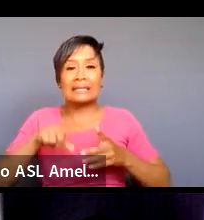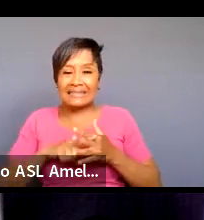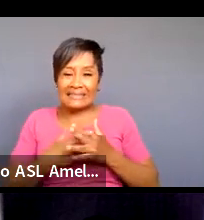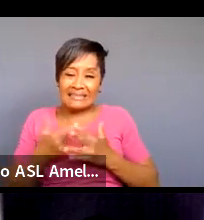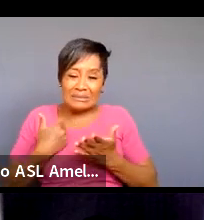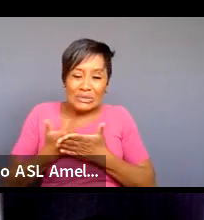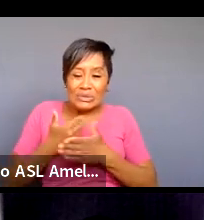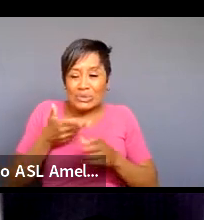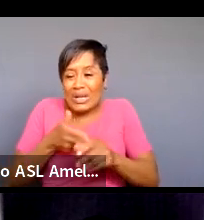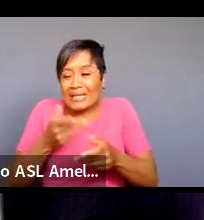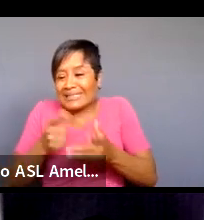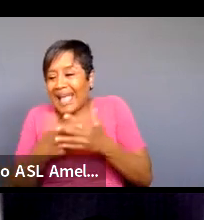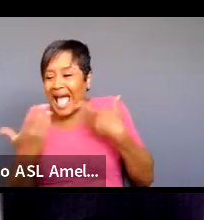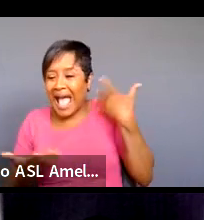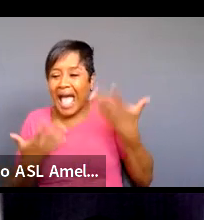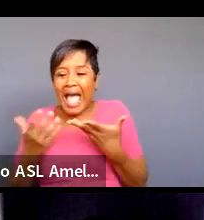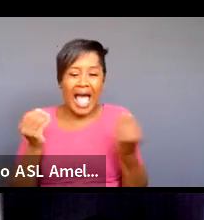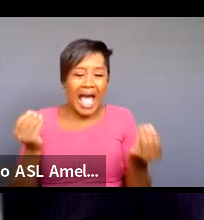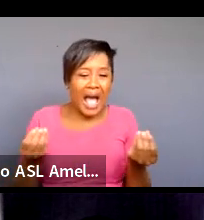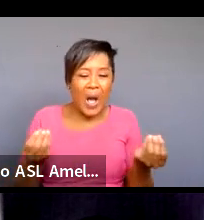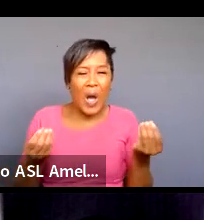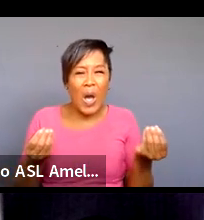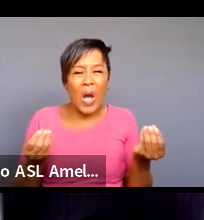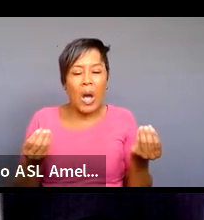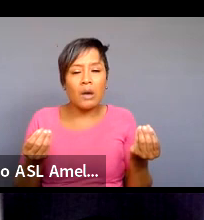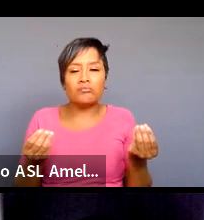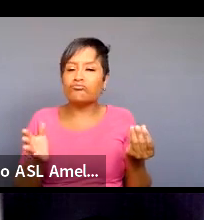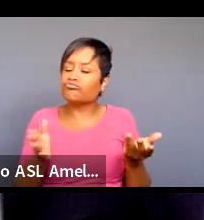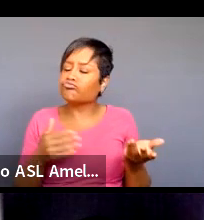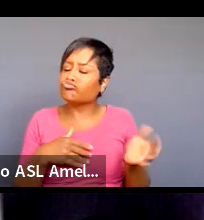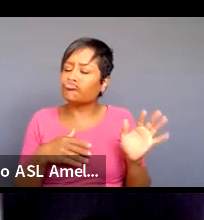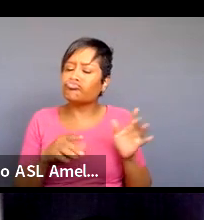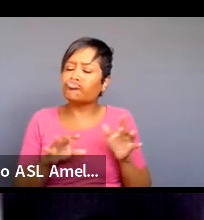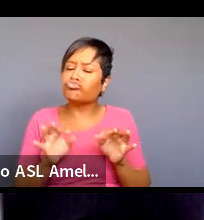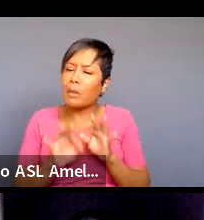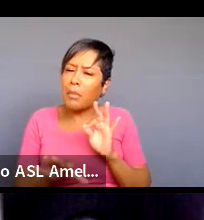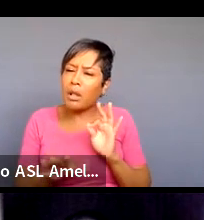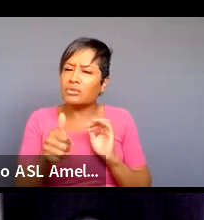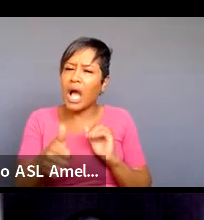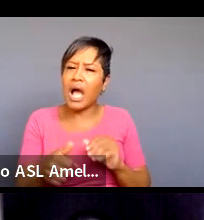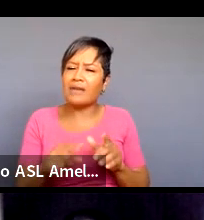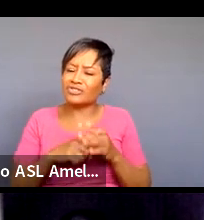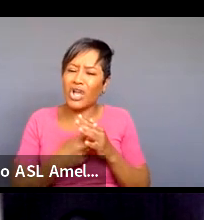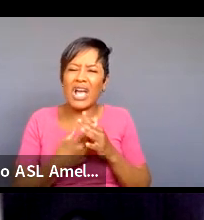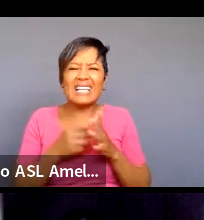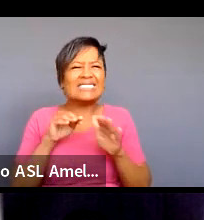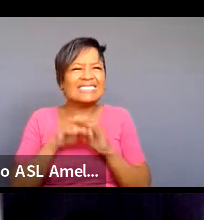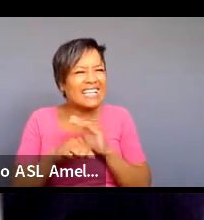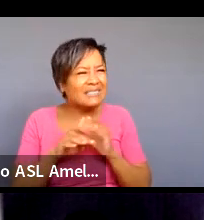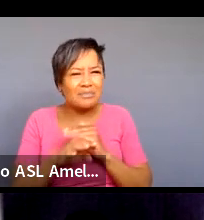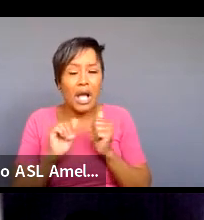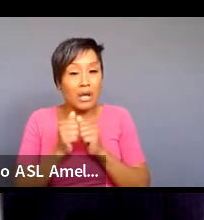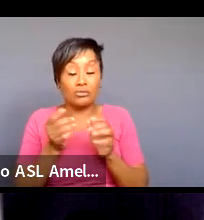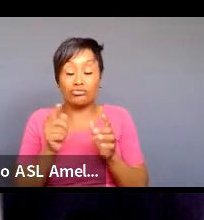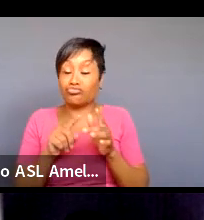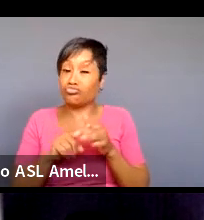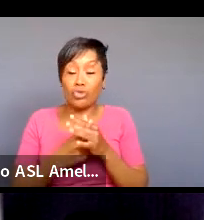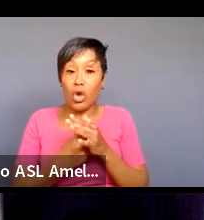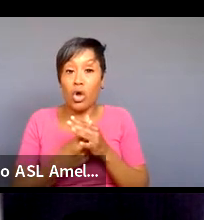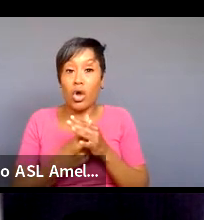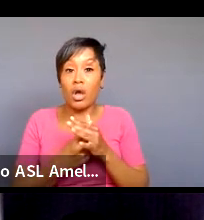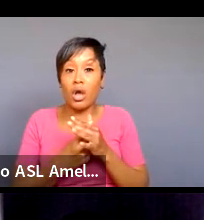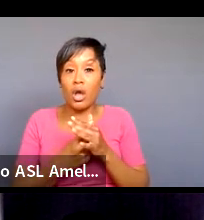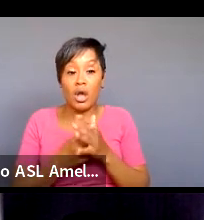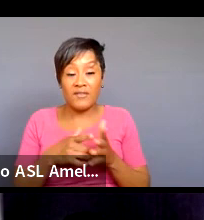do it i say start simple tell a simple story the the most accessible way to start go